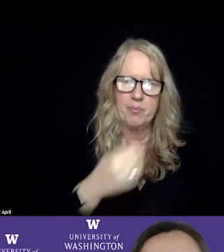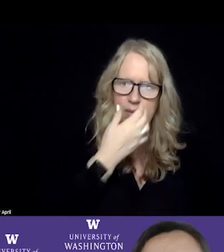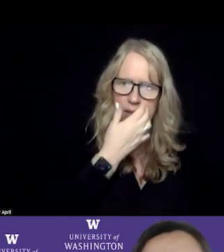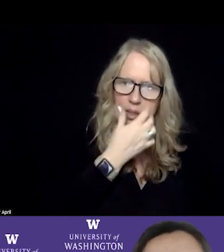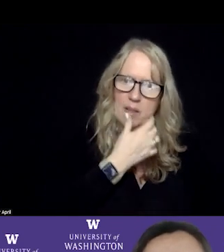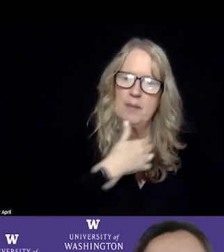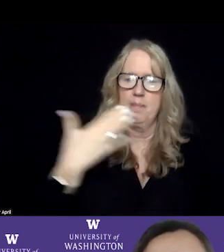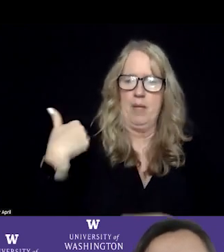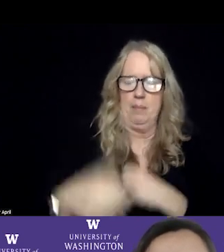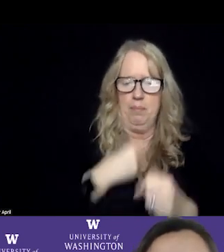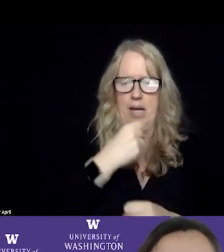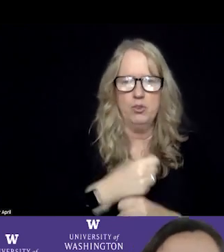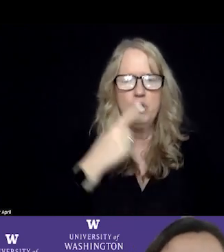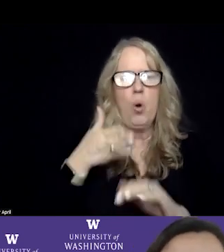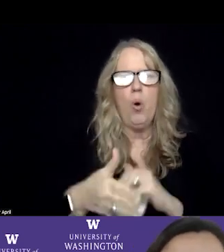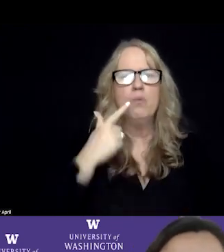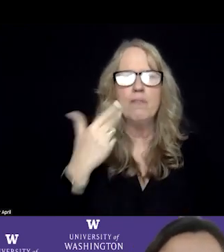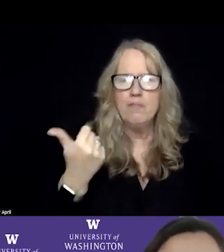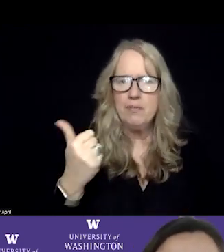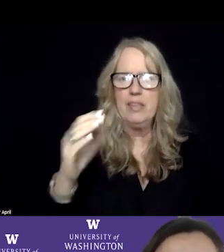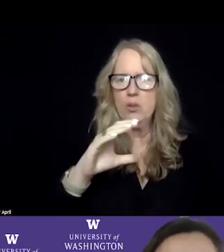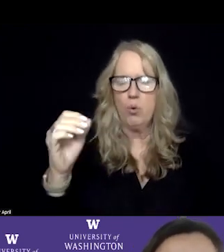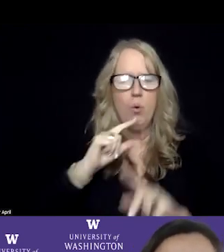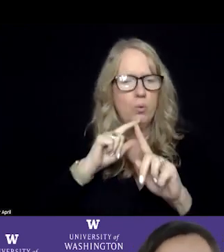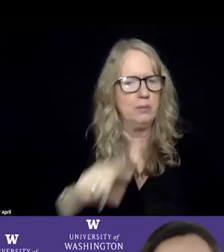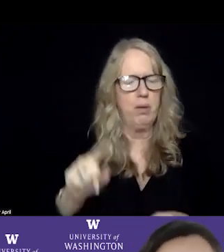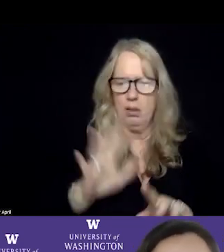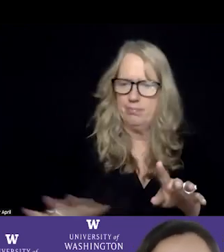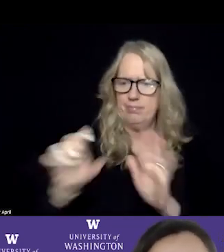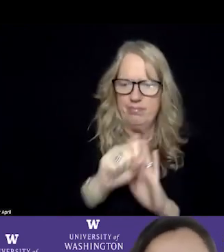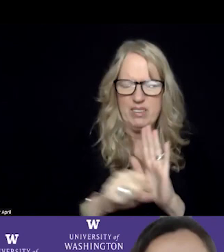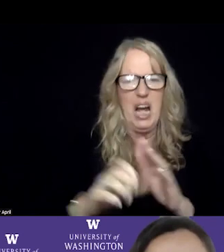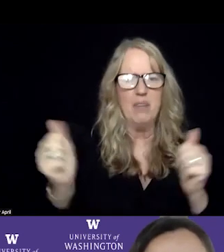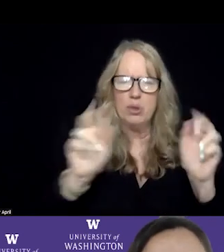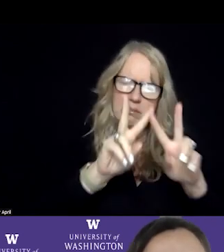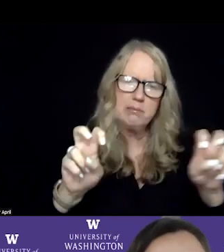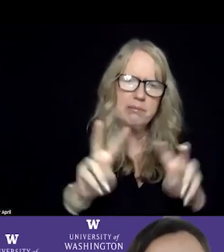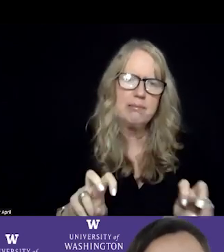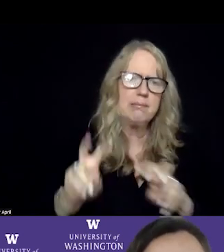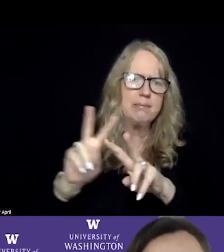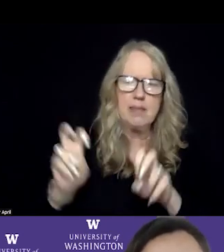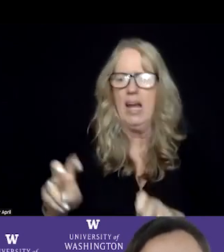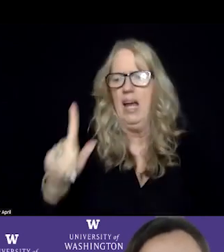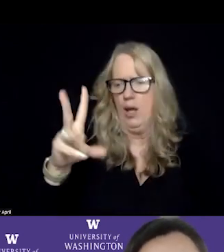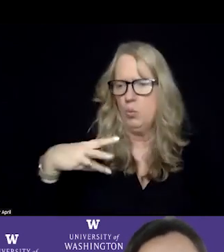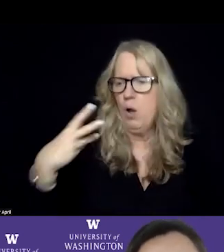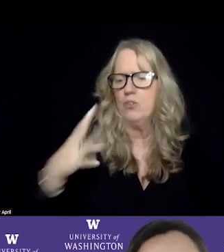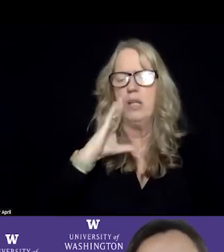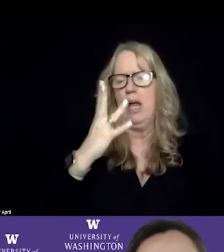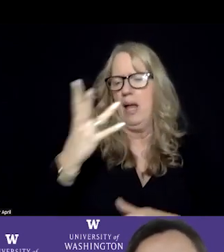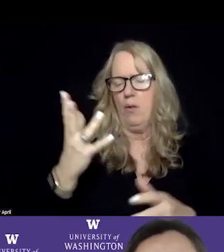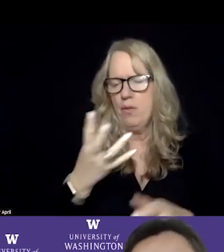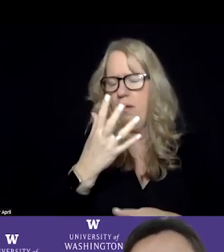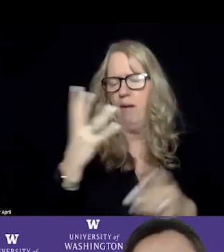I've interviewed over 50 co-response programs across the state. I've done a huge landscape analysis of how Washington State's crisis care continuum